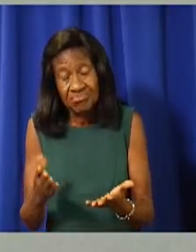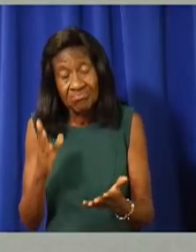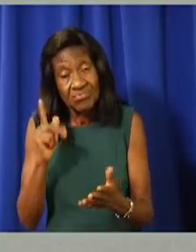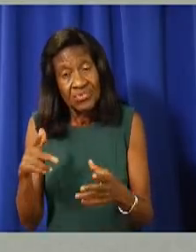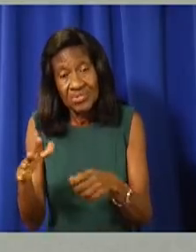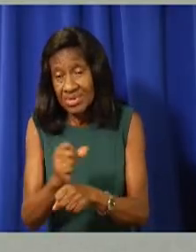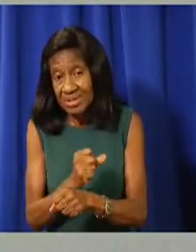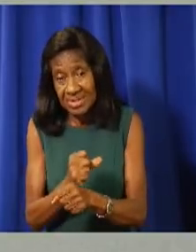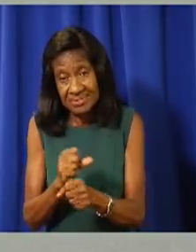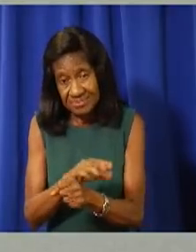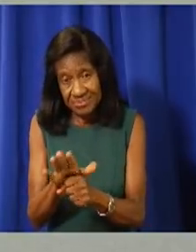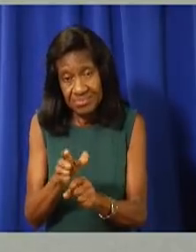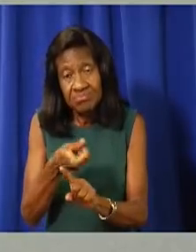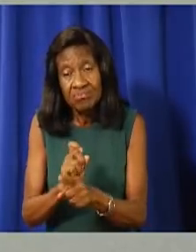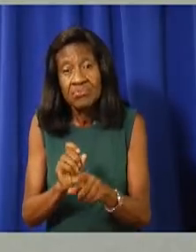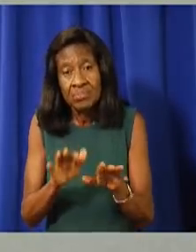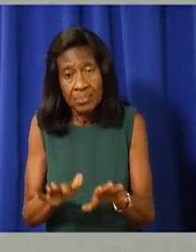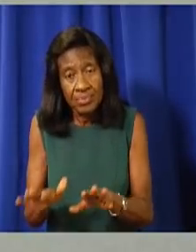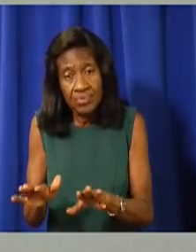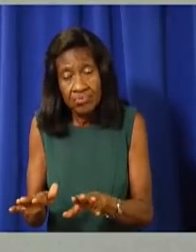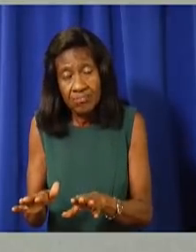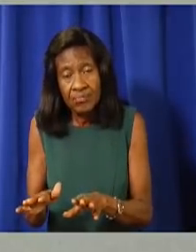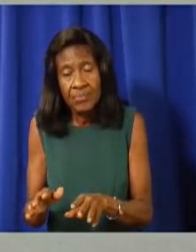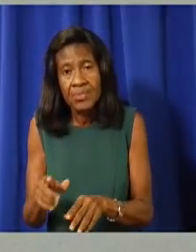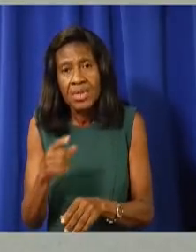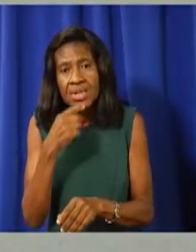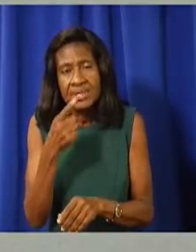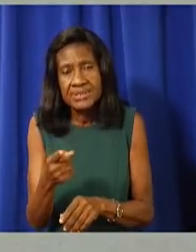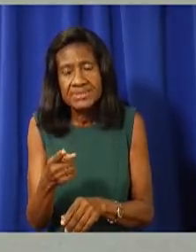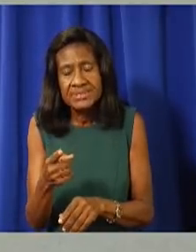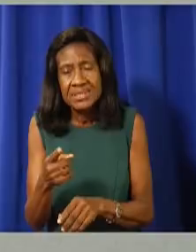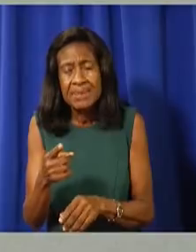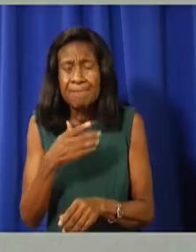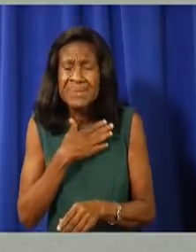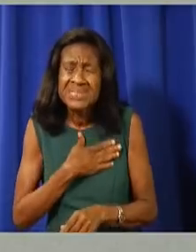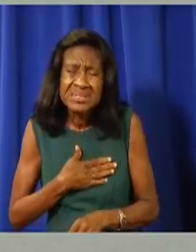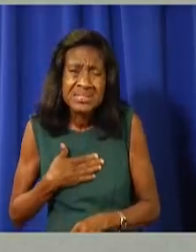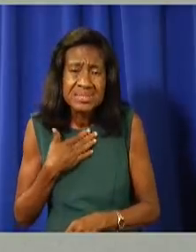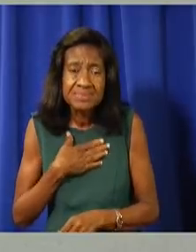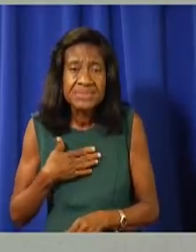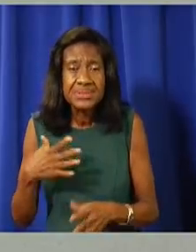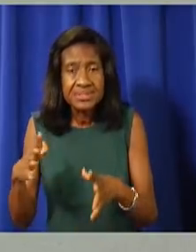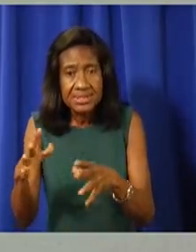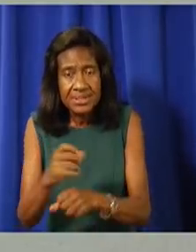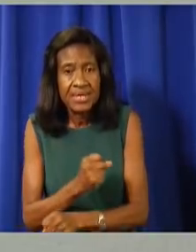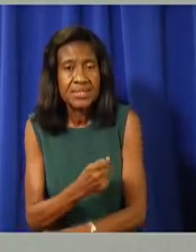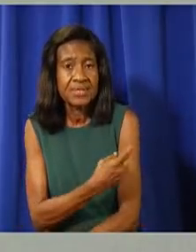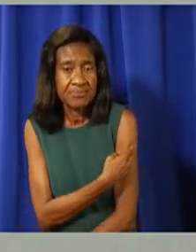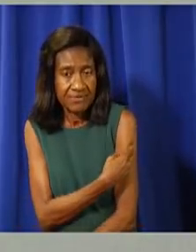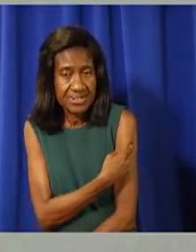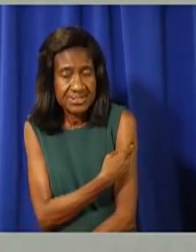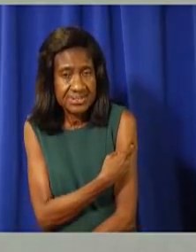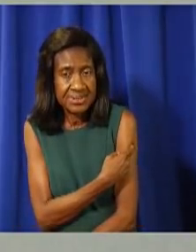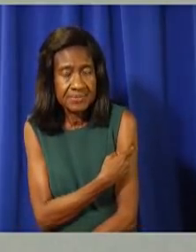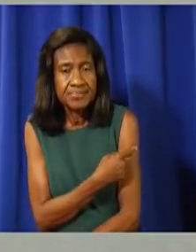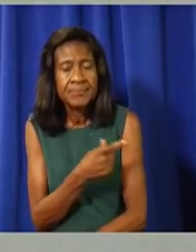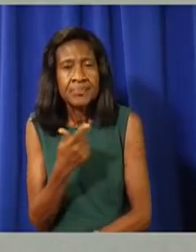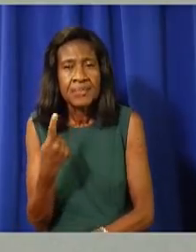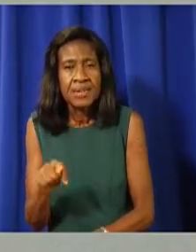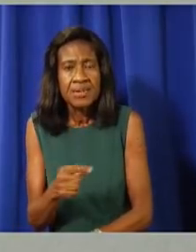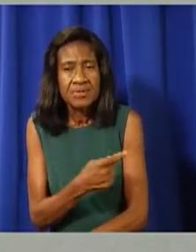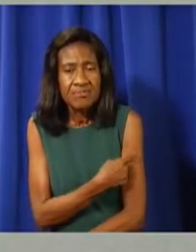that vaccine. And please, as the Premier said, do get the vaccine. Let me repeat that our current vaccine